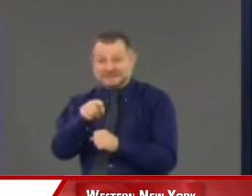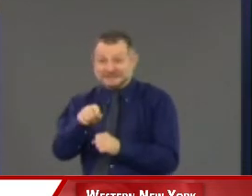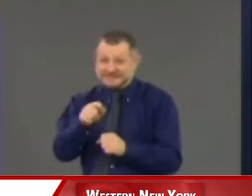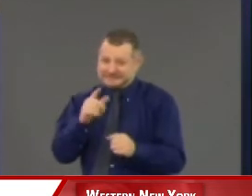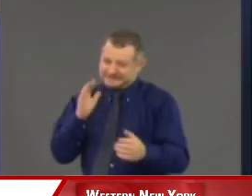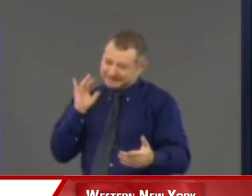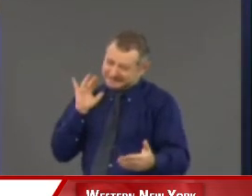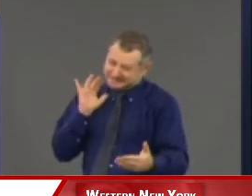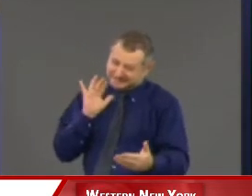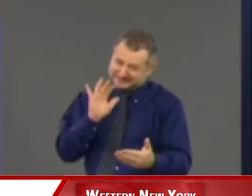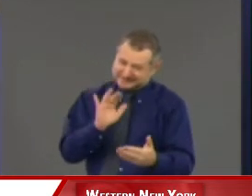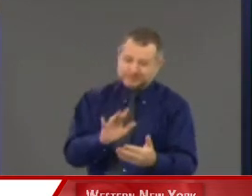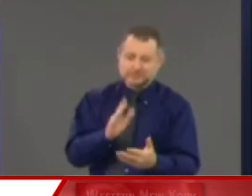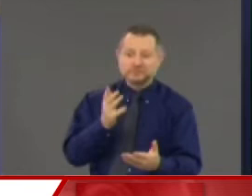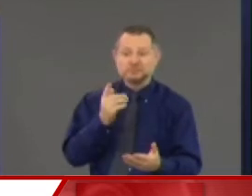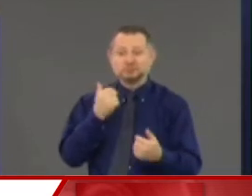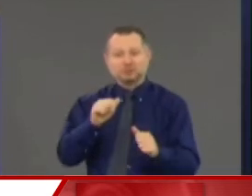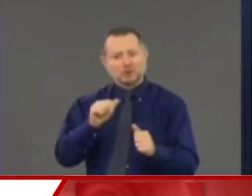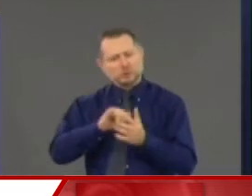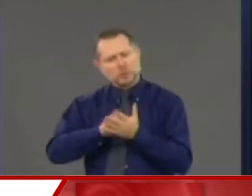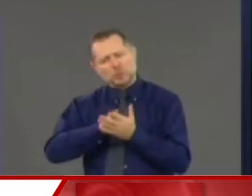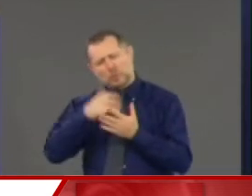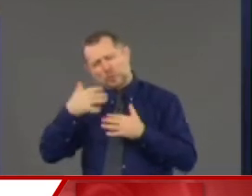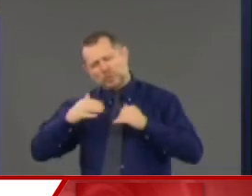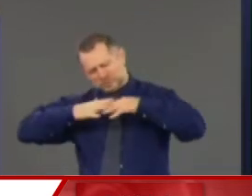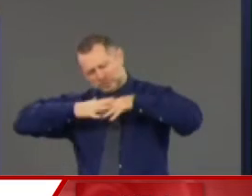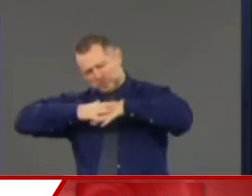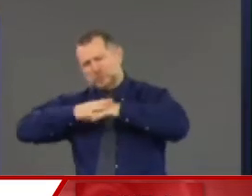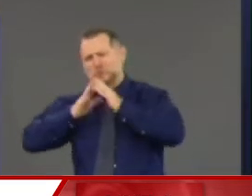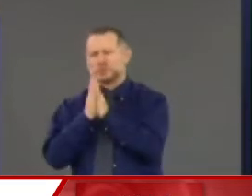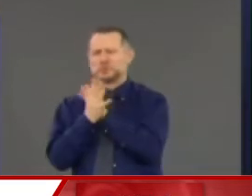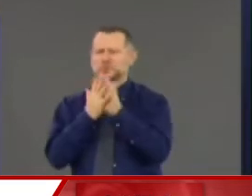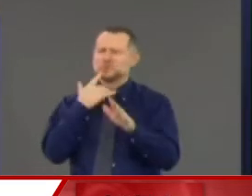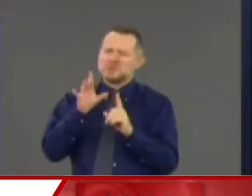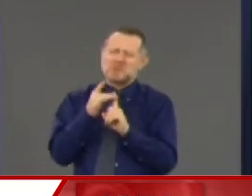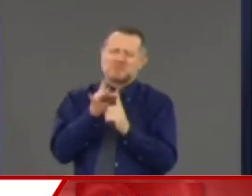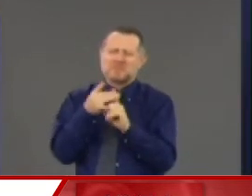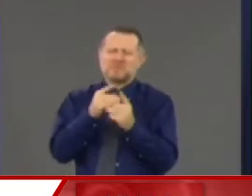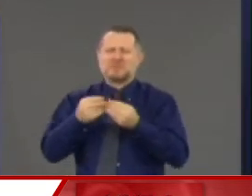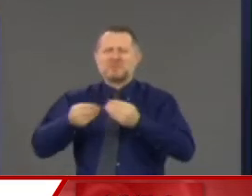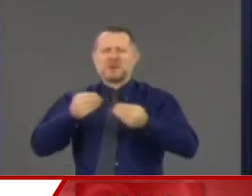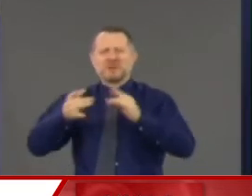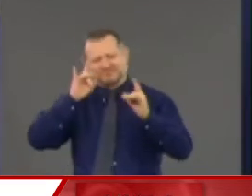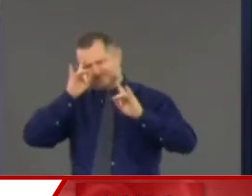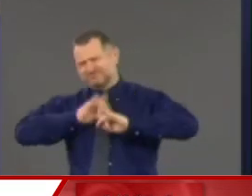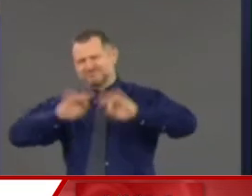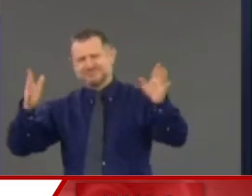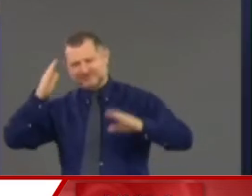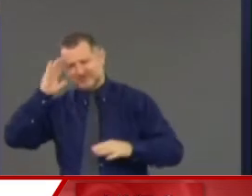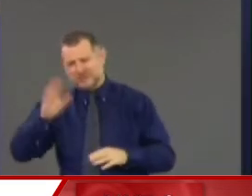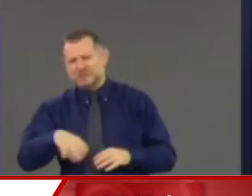dense cities that had the highest number of infections, 100 days.